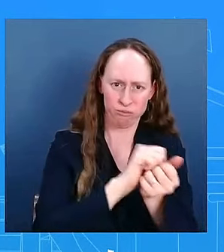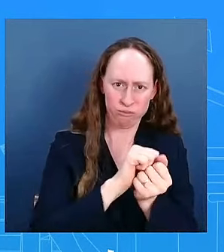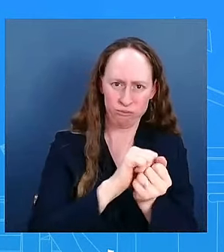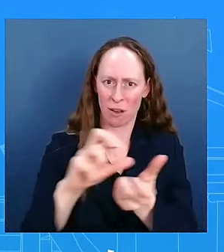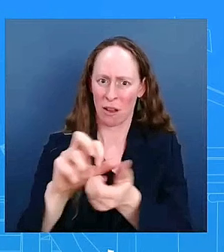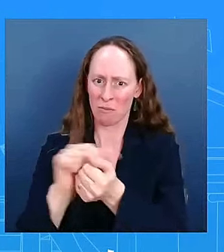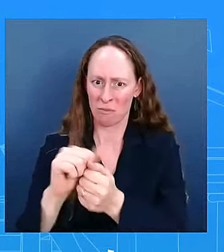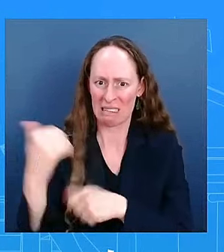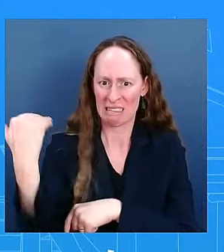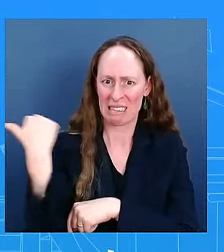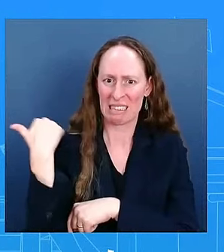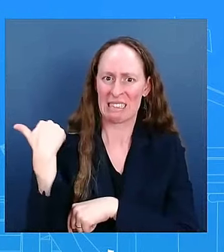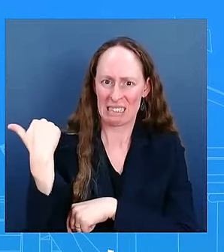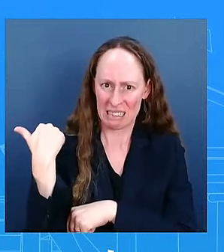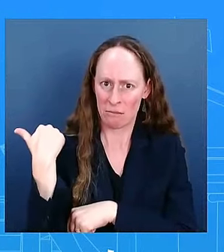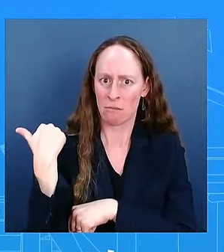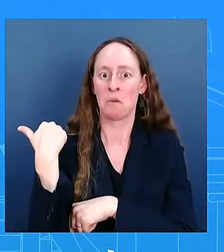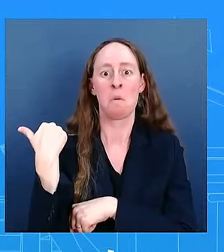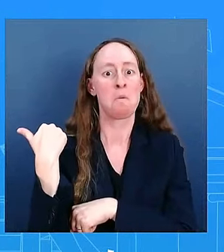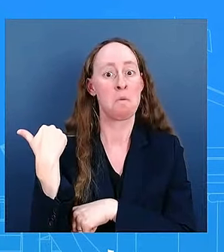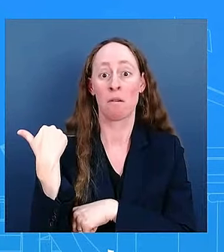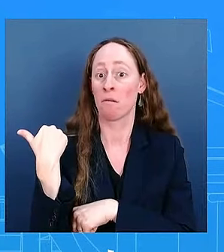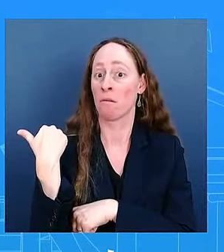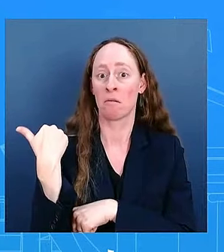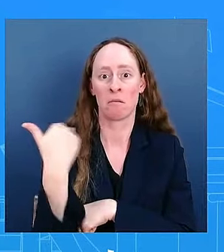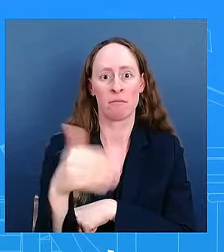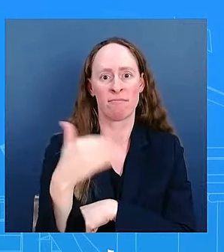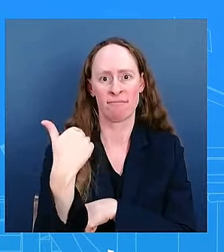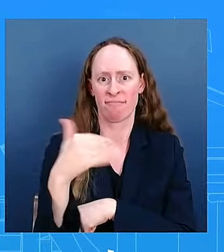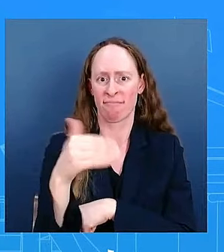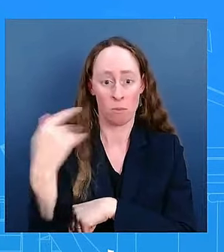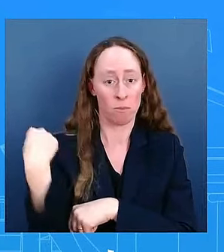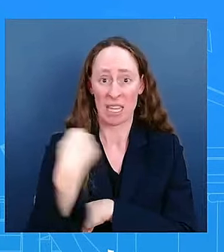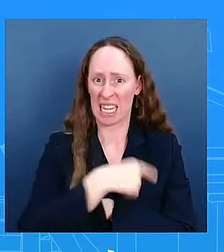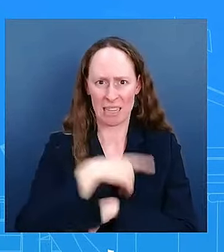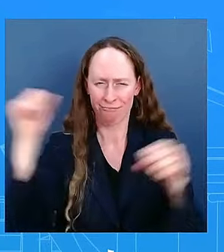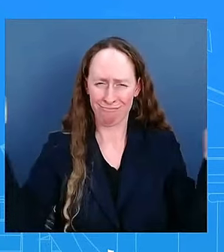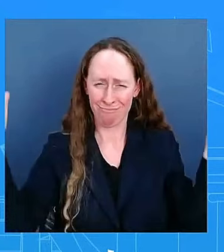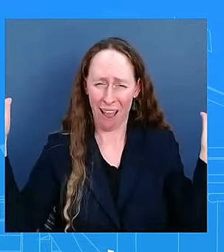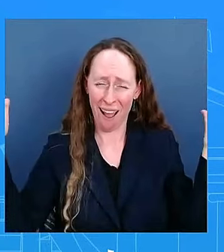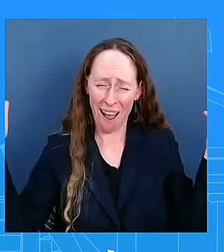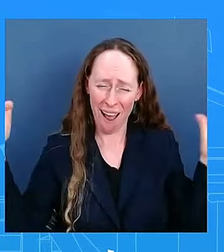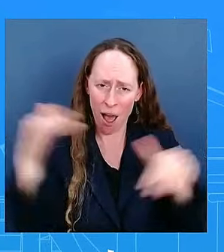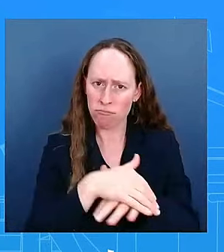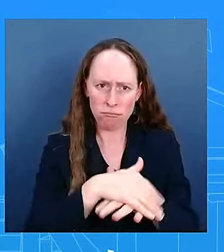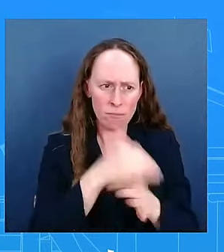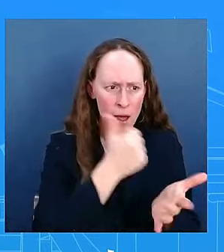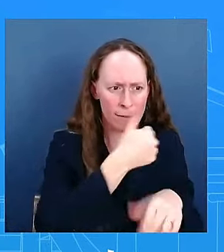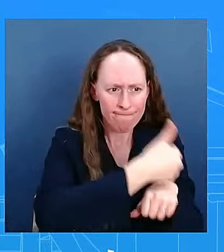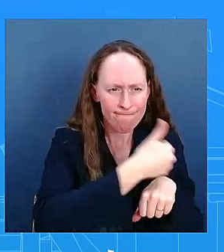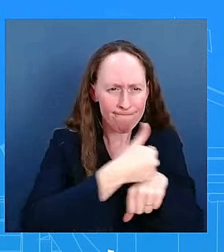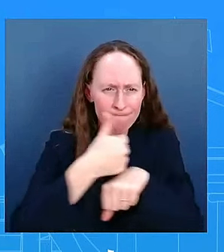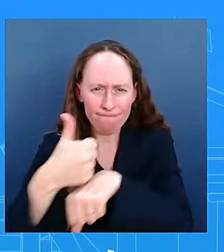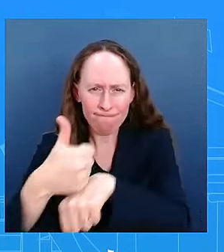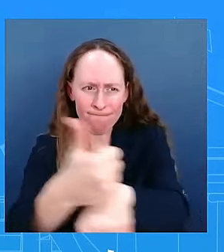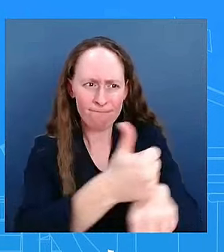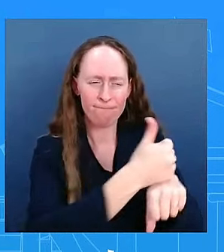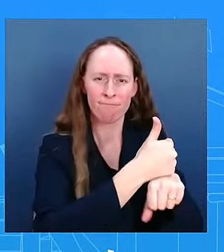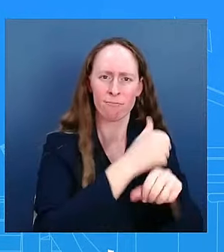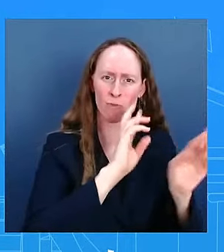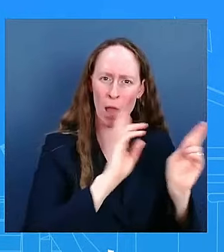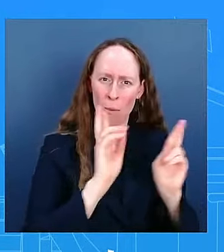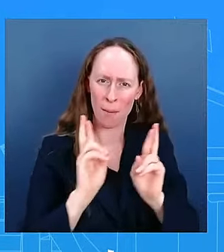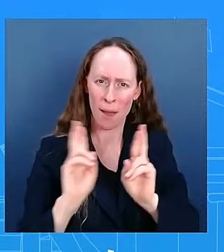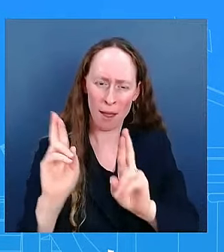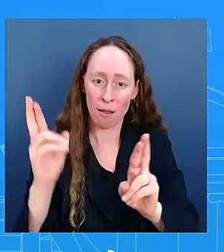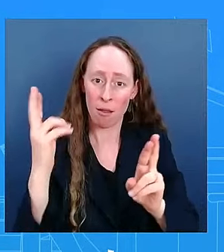that provided hundreds of millions of dollars in financial assistance to survivors and to substantial debris removal and